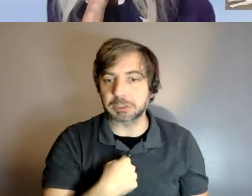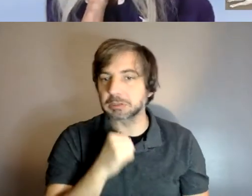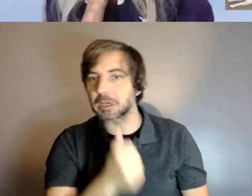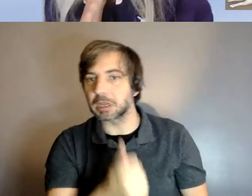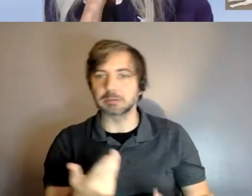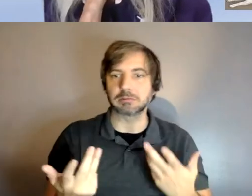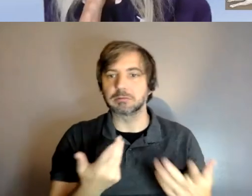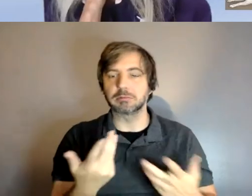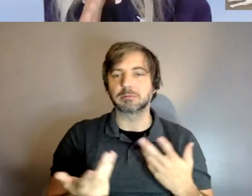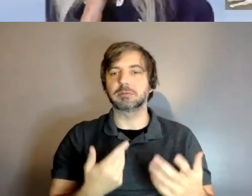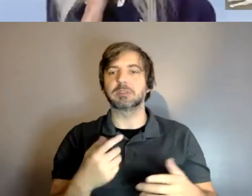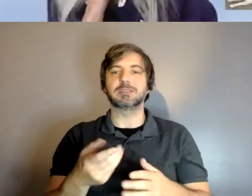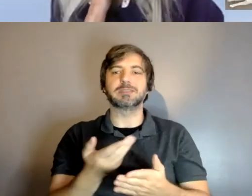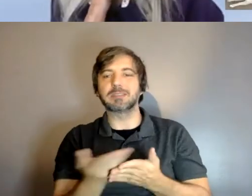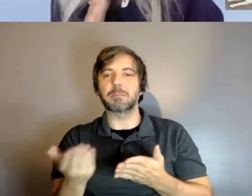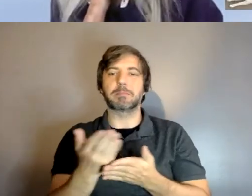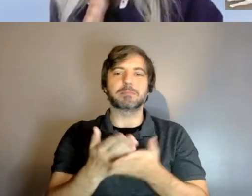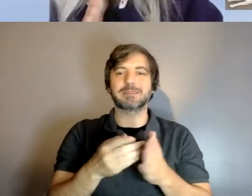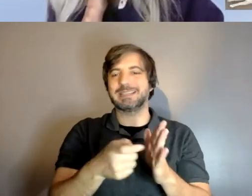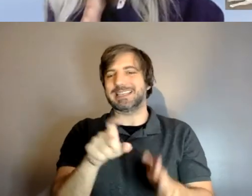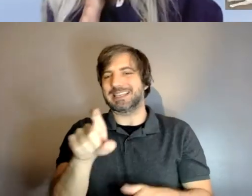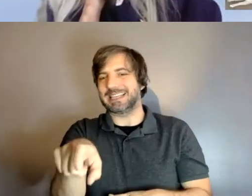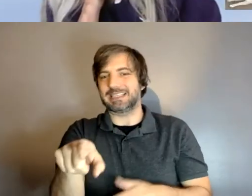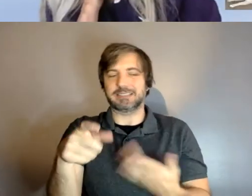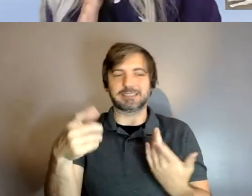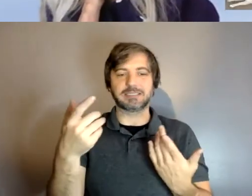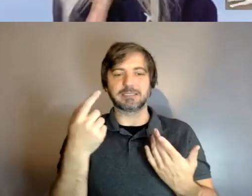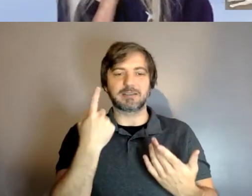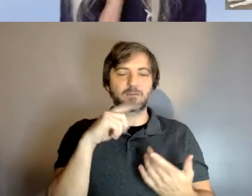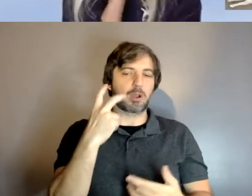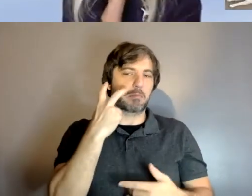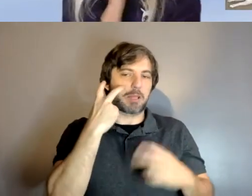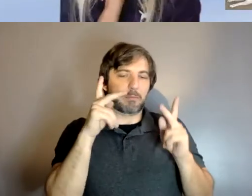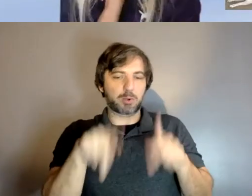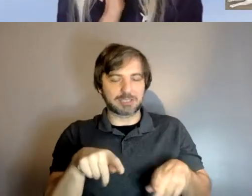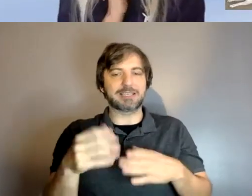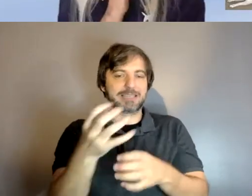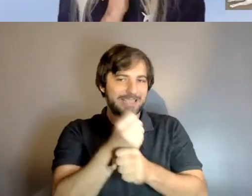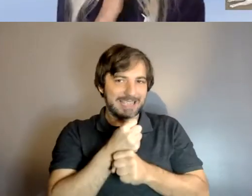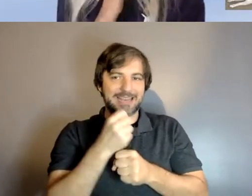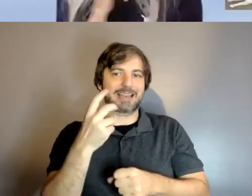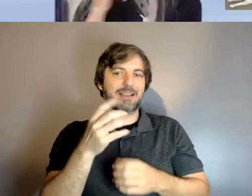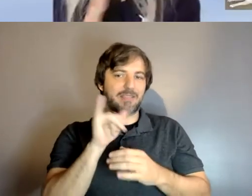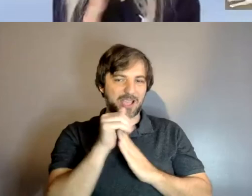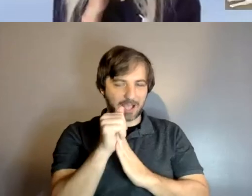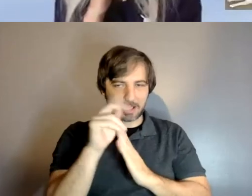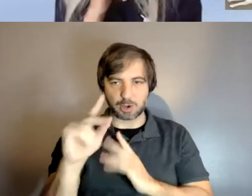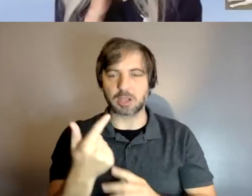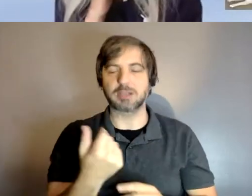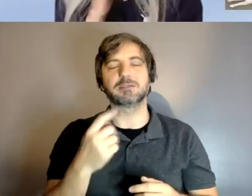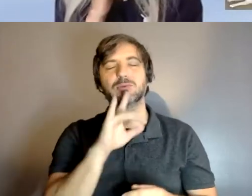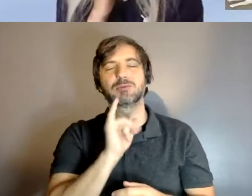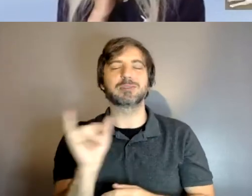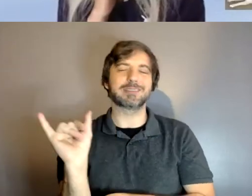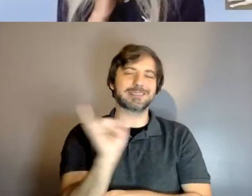a blind or visually impaired person for for them to get a guide dog and this is usually very similar kind of